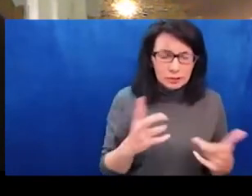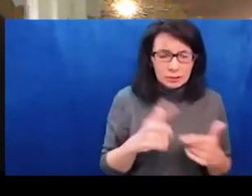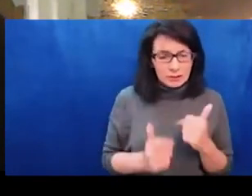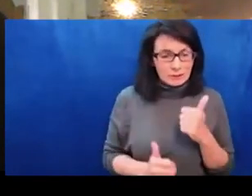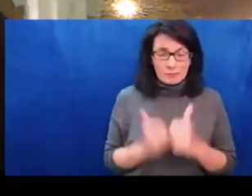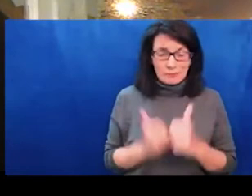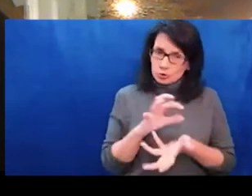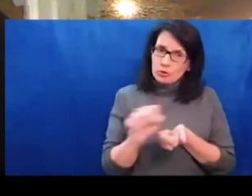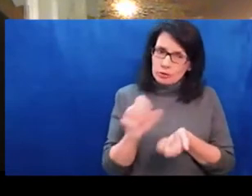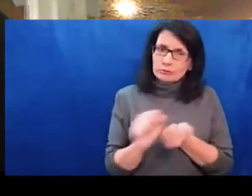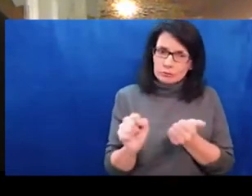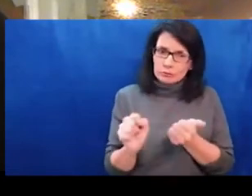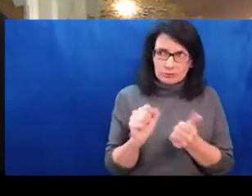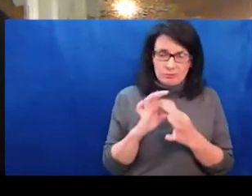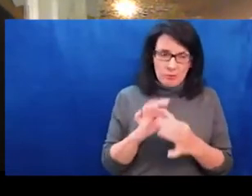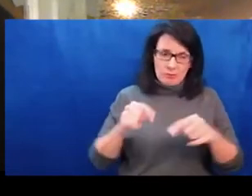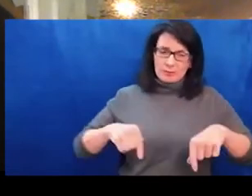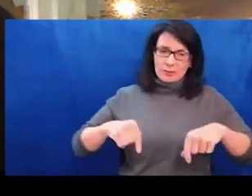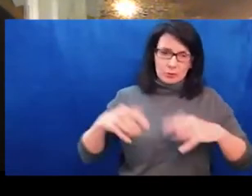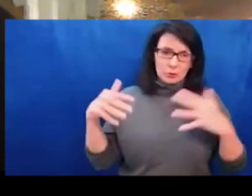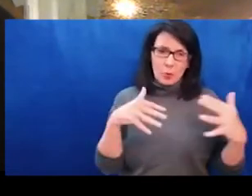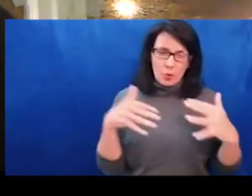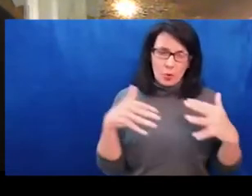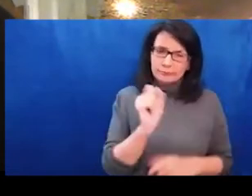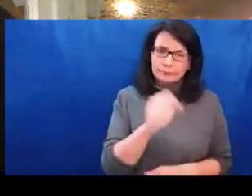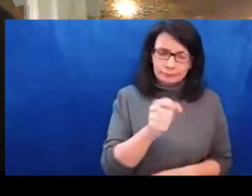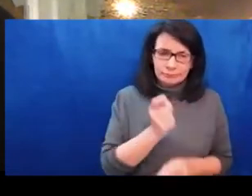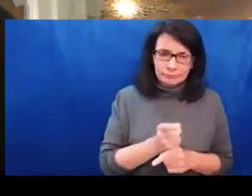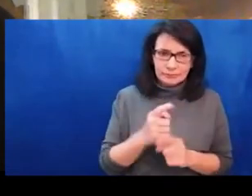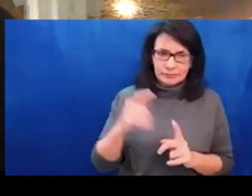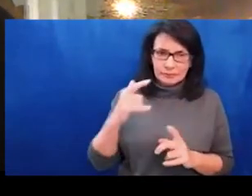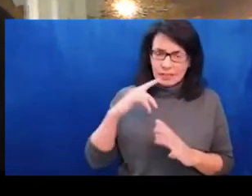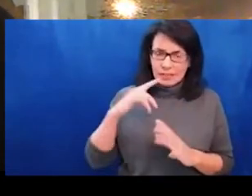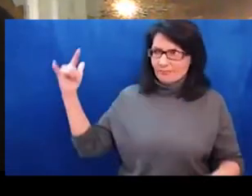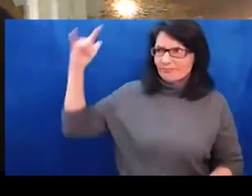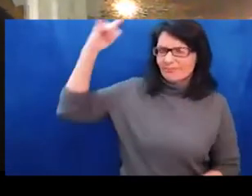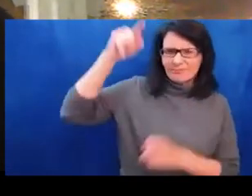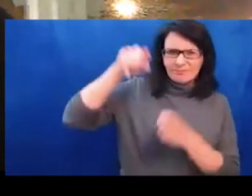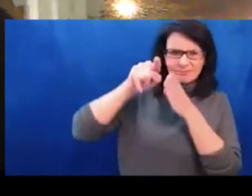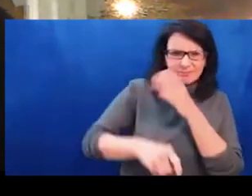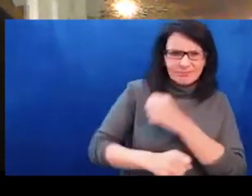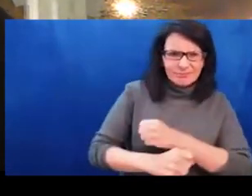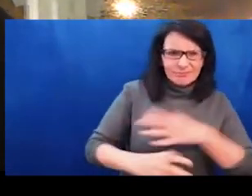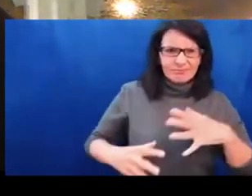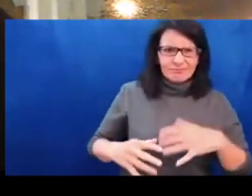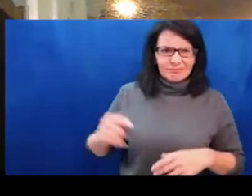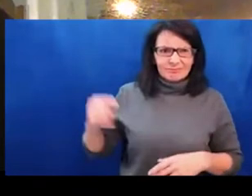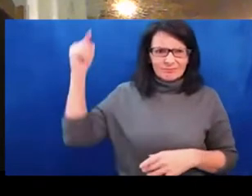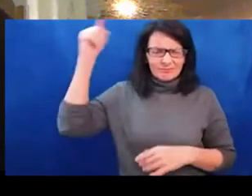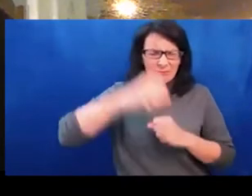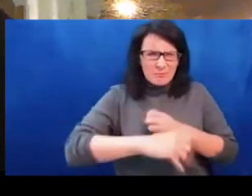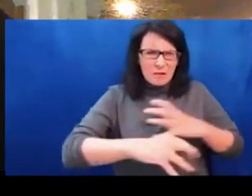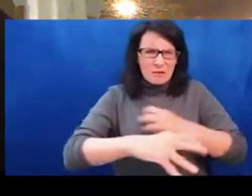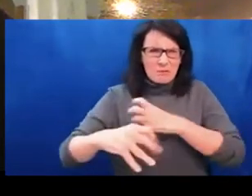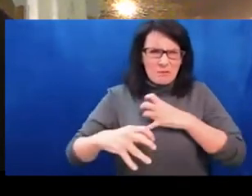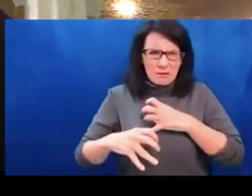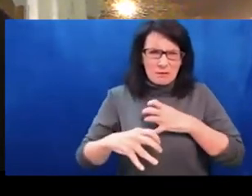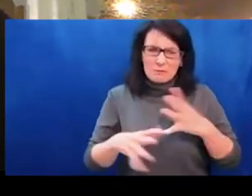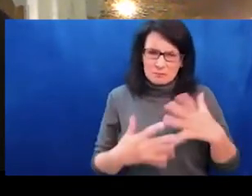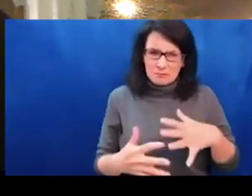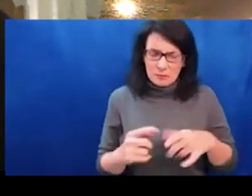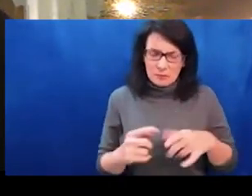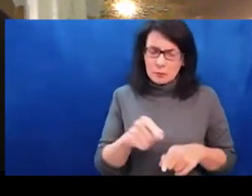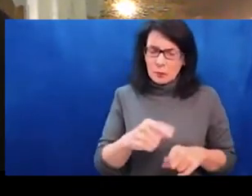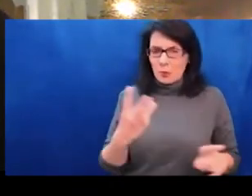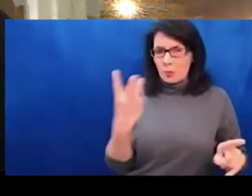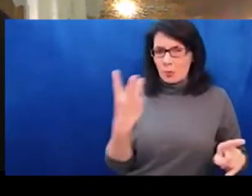Ukraine will be enough for him. You know, now there is also lots of discussion